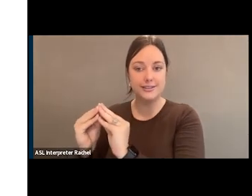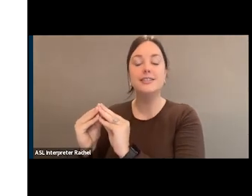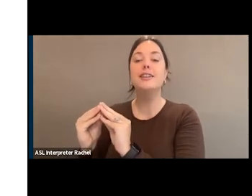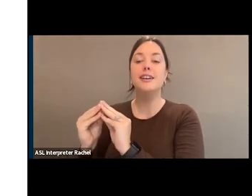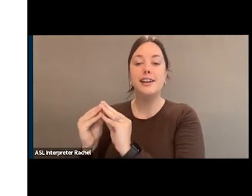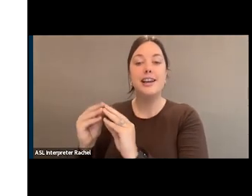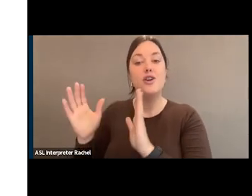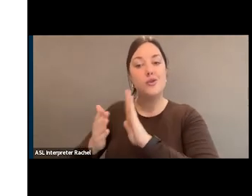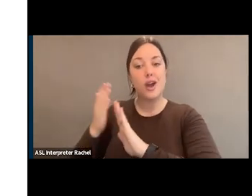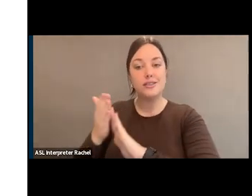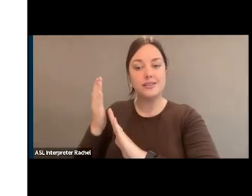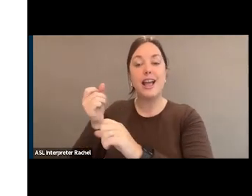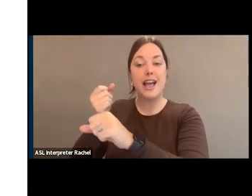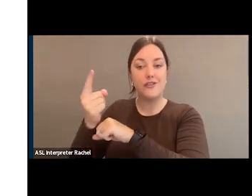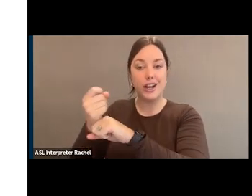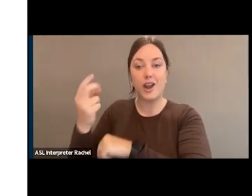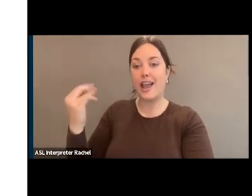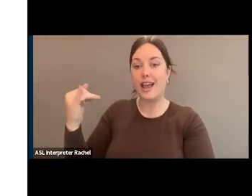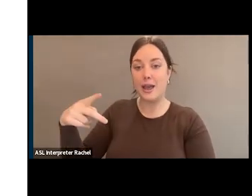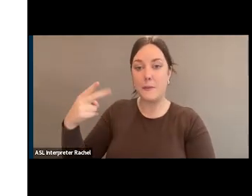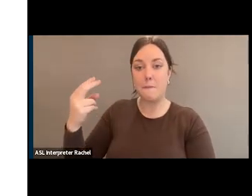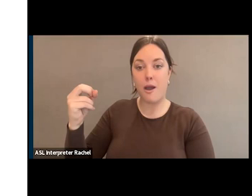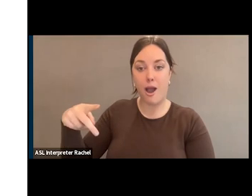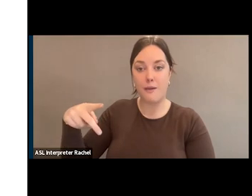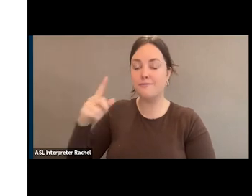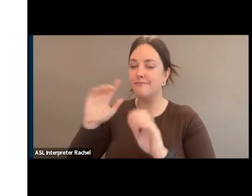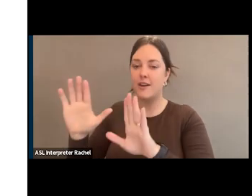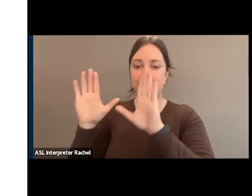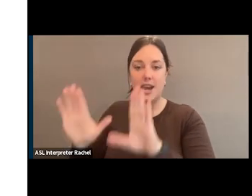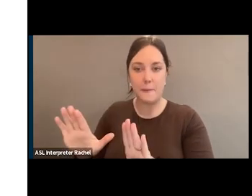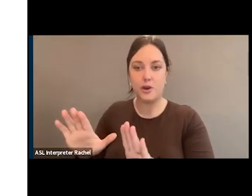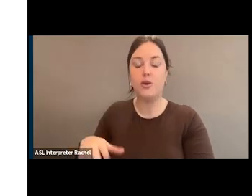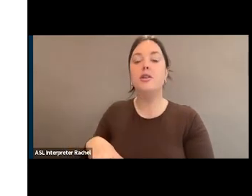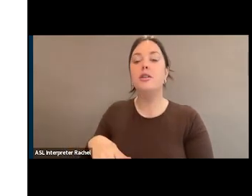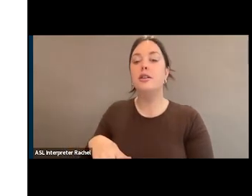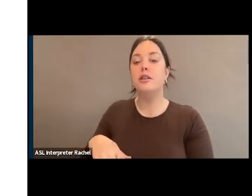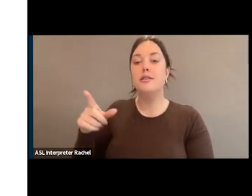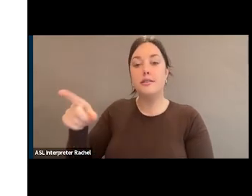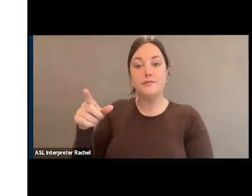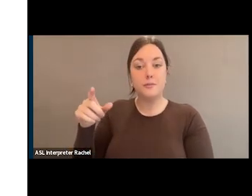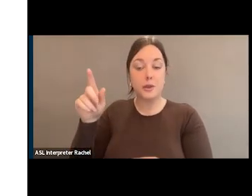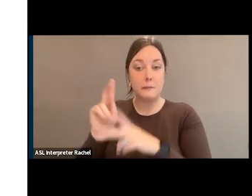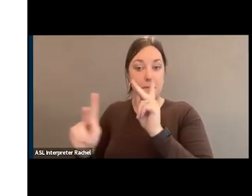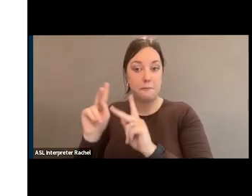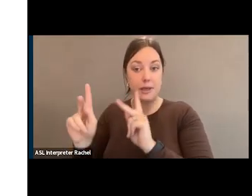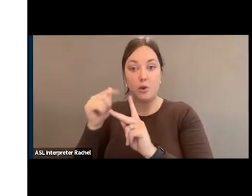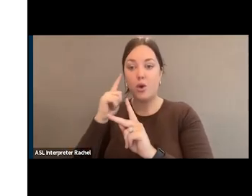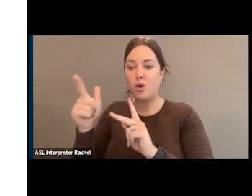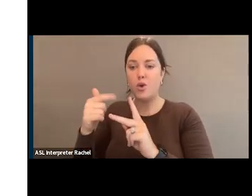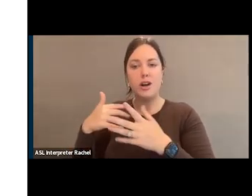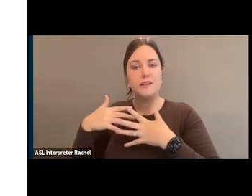event every year that is just phenomenal. So you have people who have the arts running through their blood.